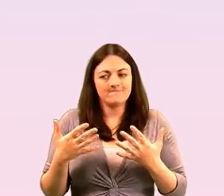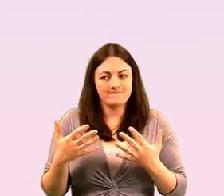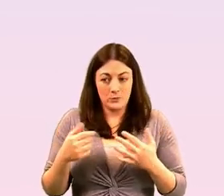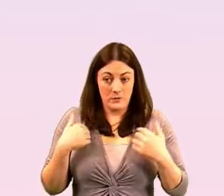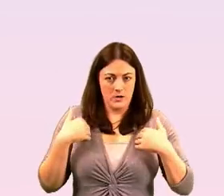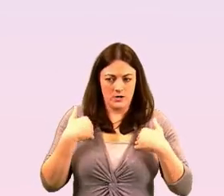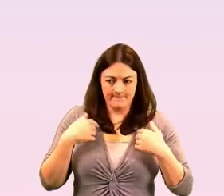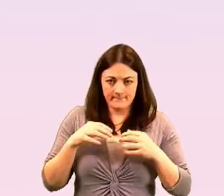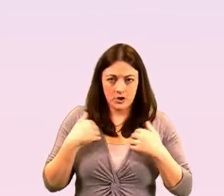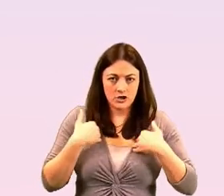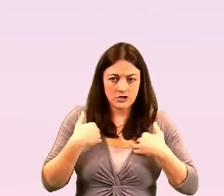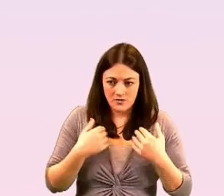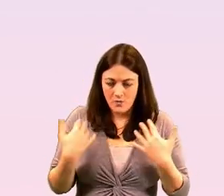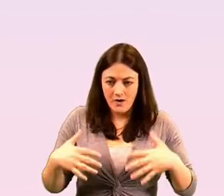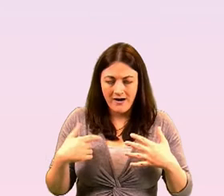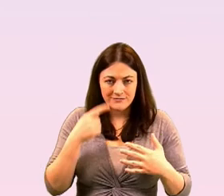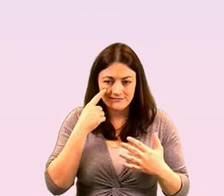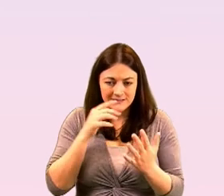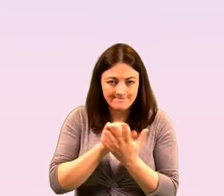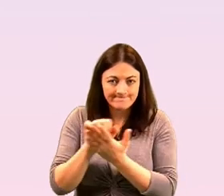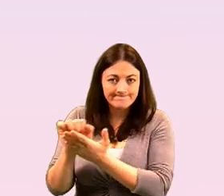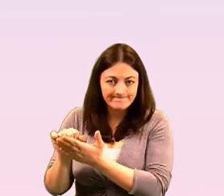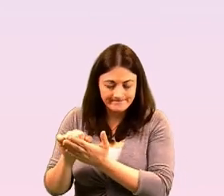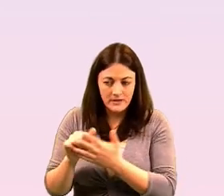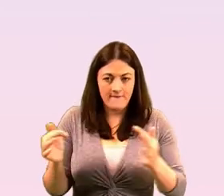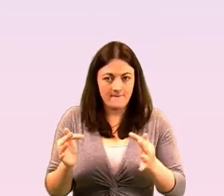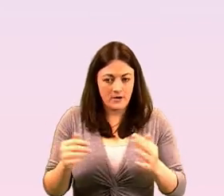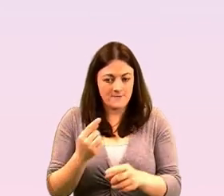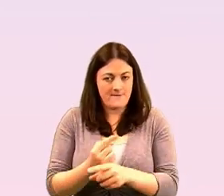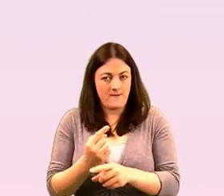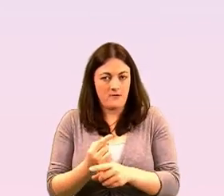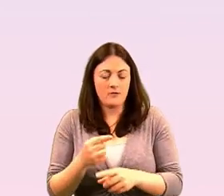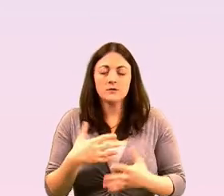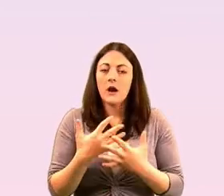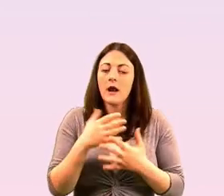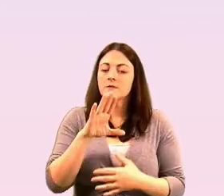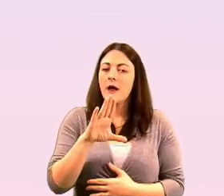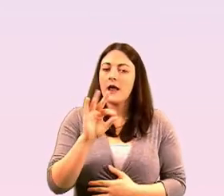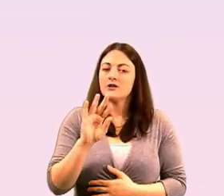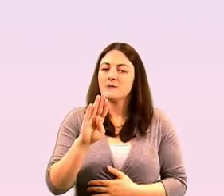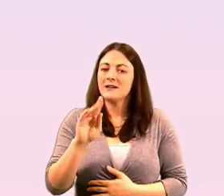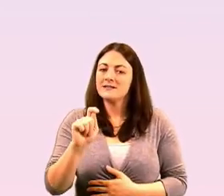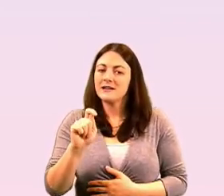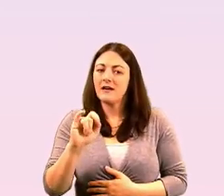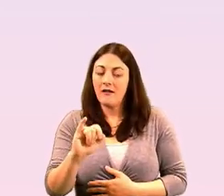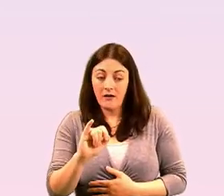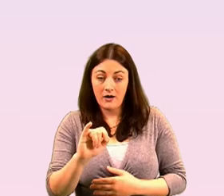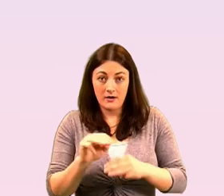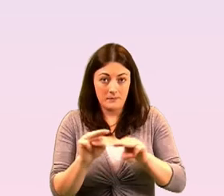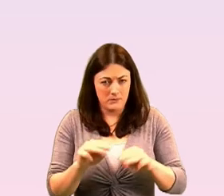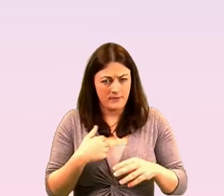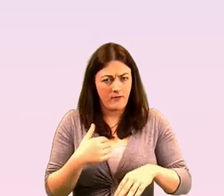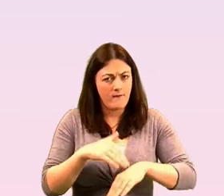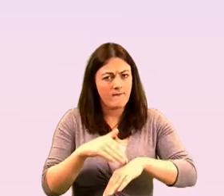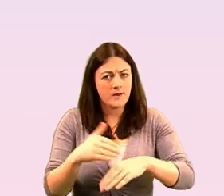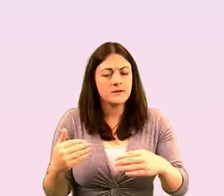fears and that was that um lgbti people in general are more affected by the restrictions but in particular